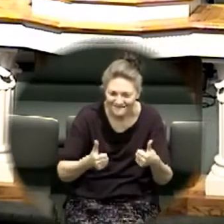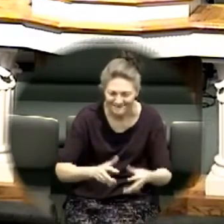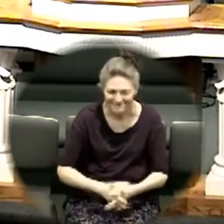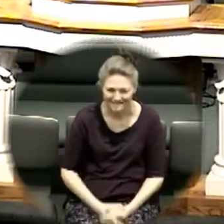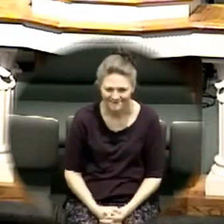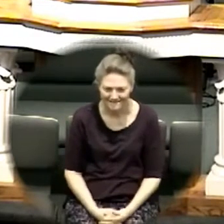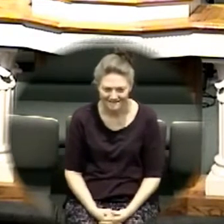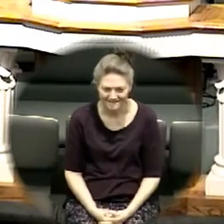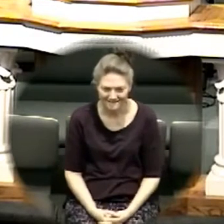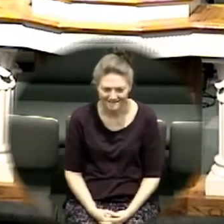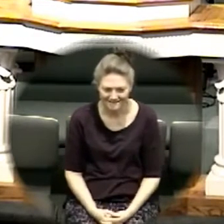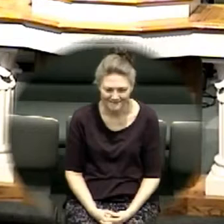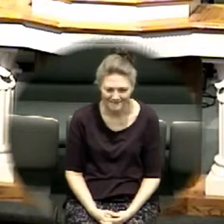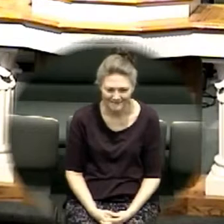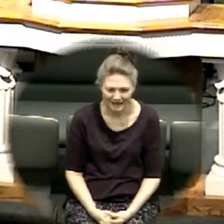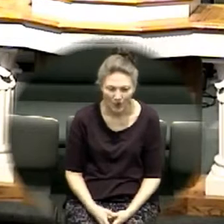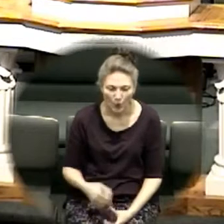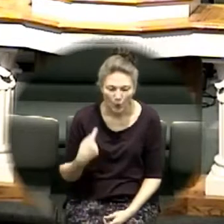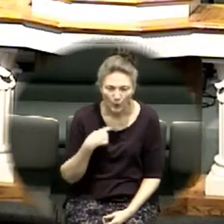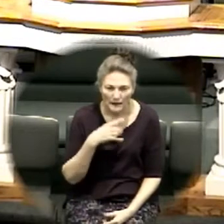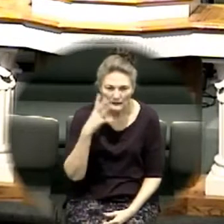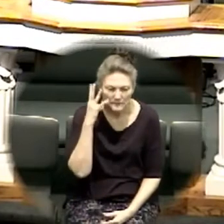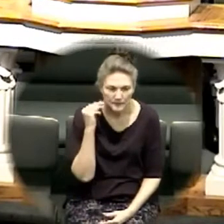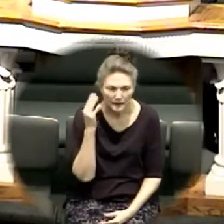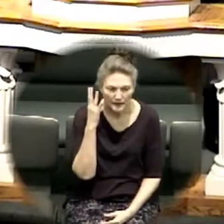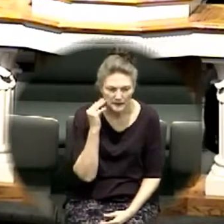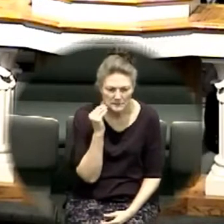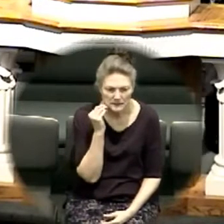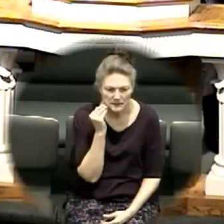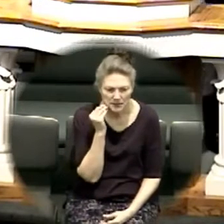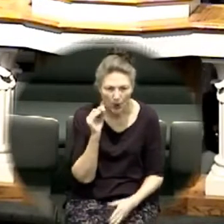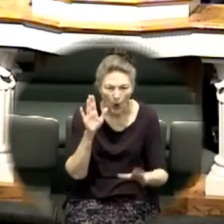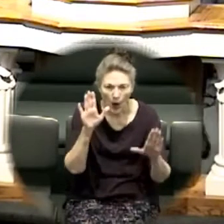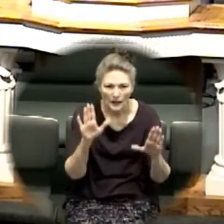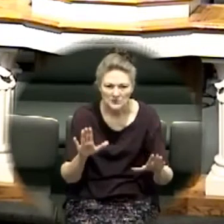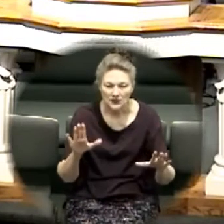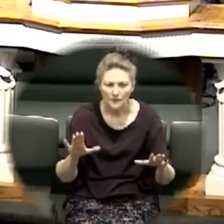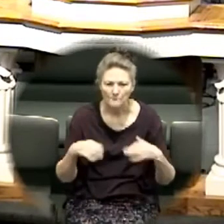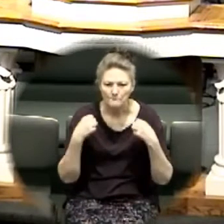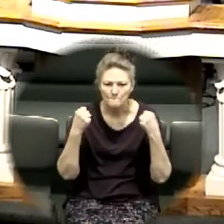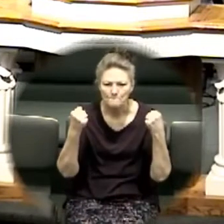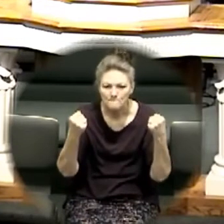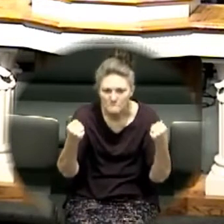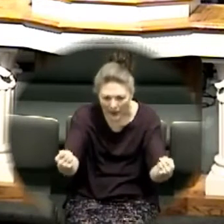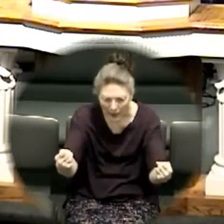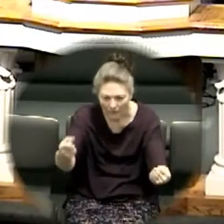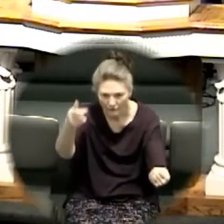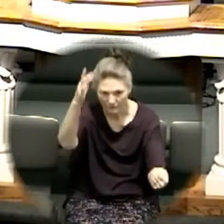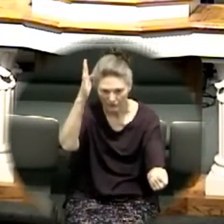we are experiencing awesome power of god there we go